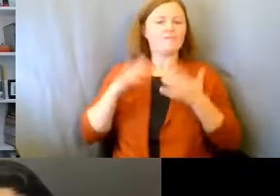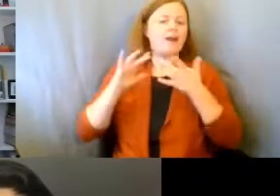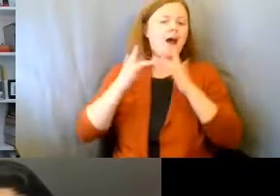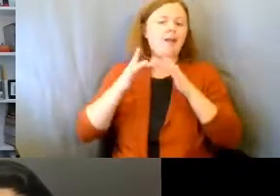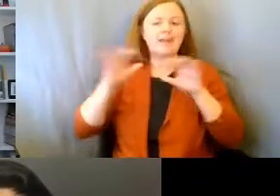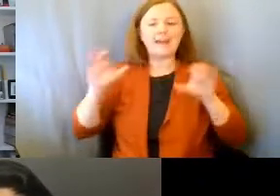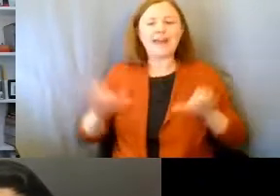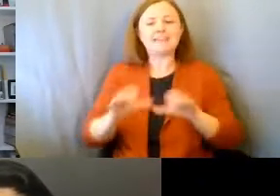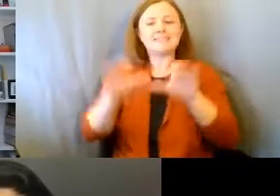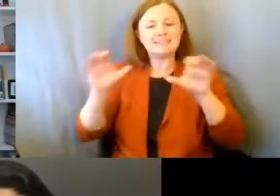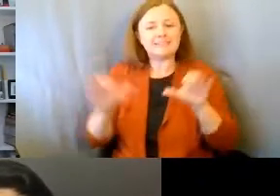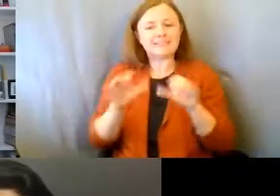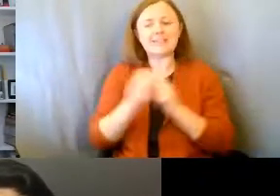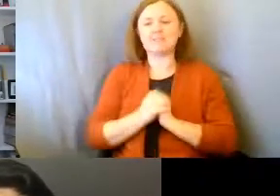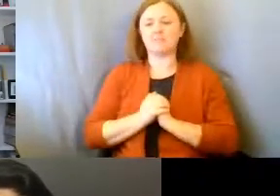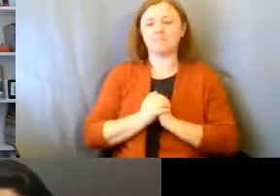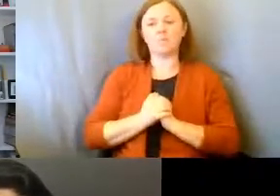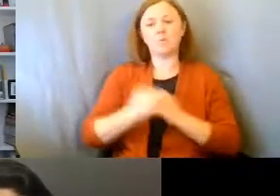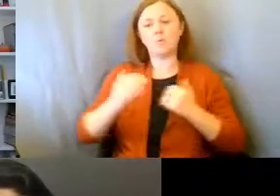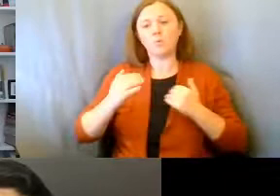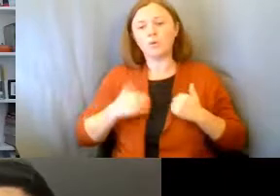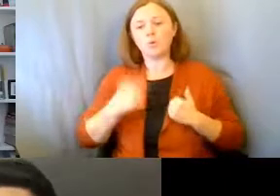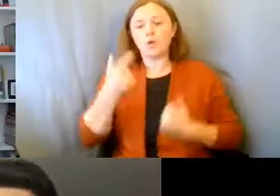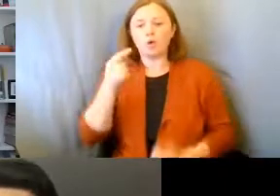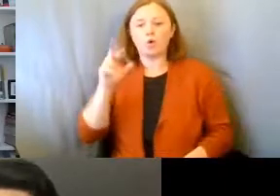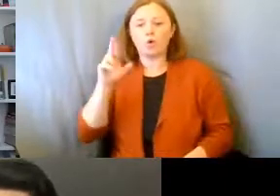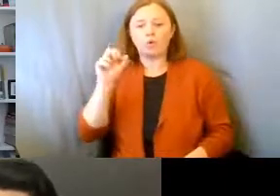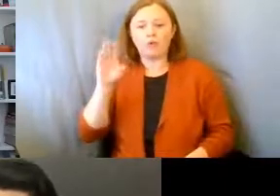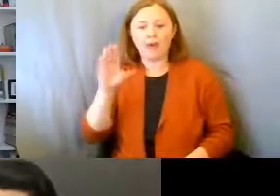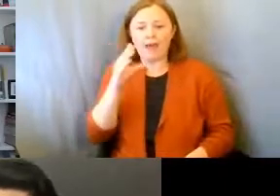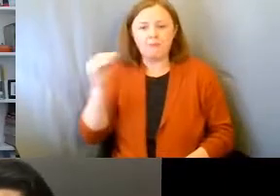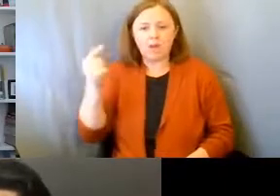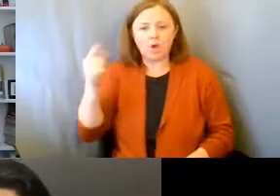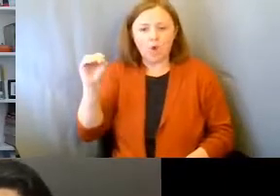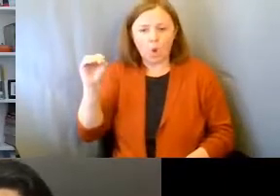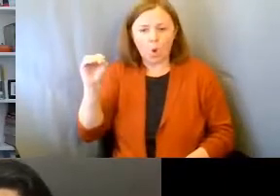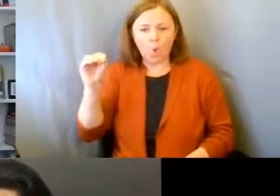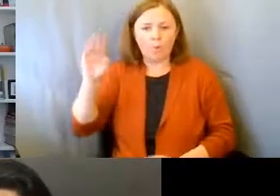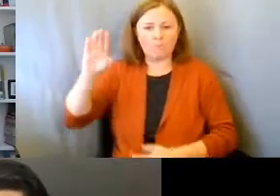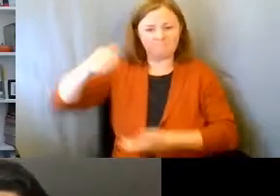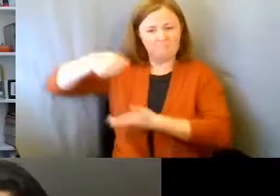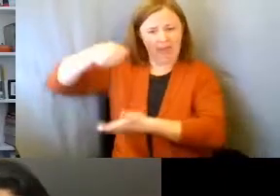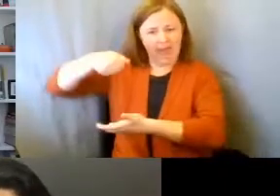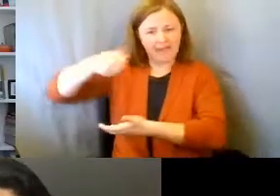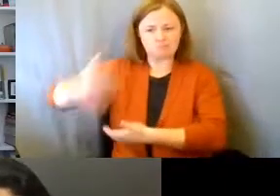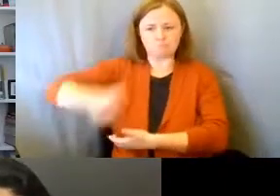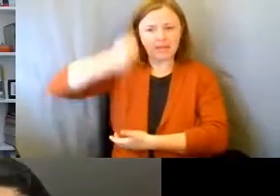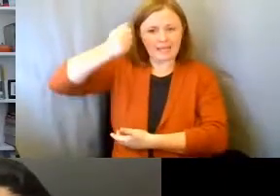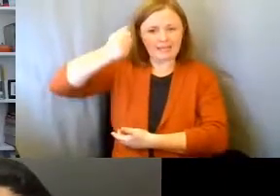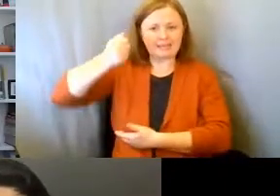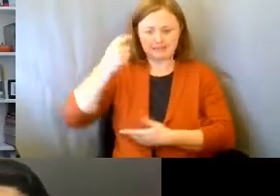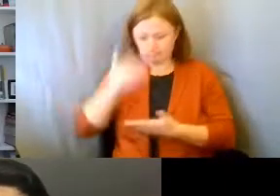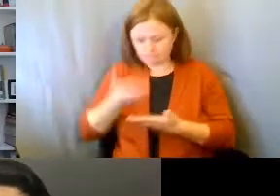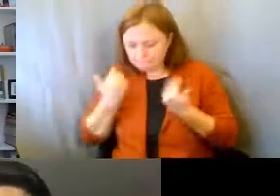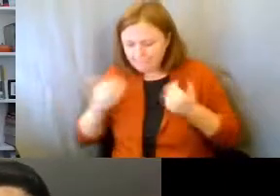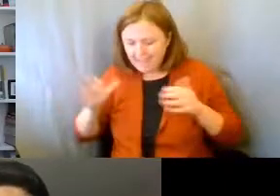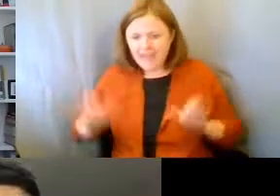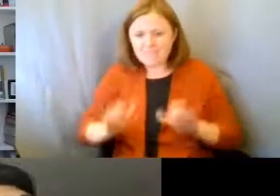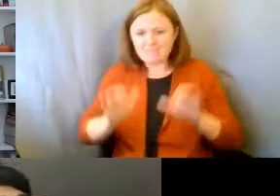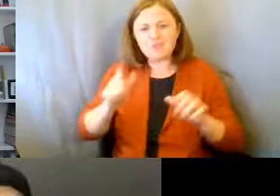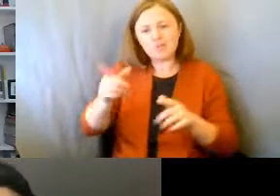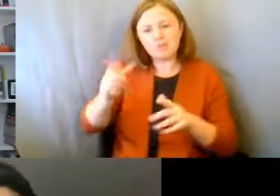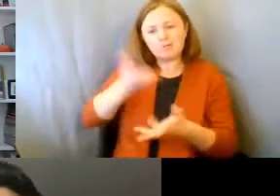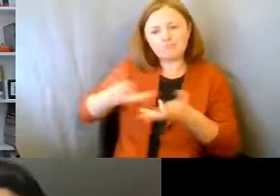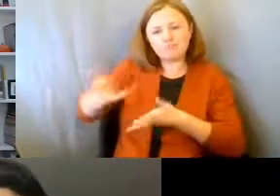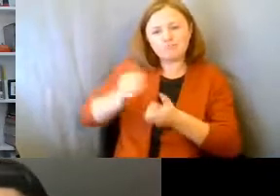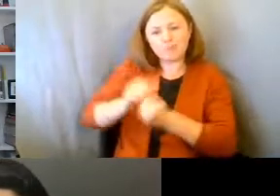activity. We're doing grab-and-go bags each month with lots of different activities that you can do with your son or